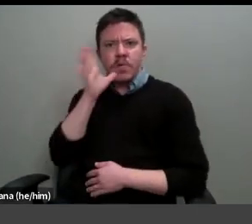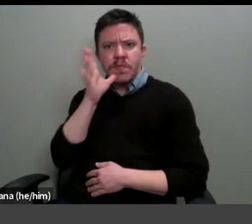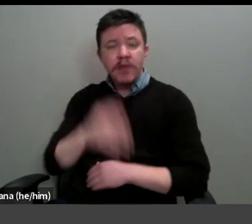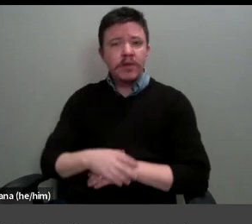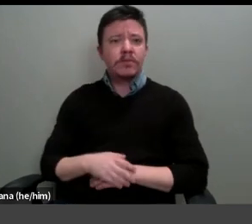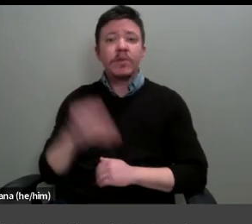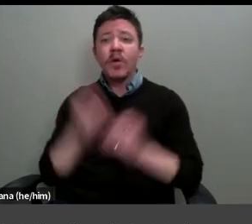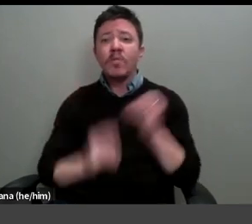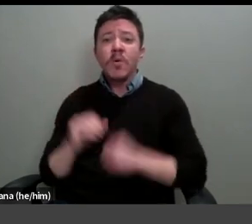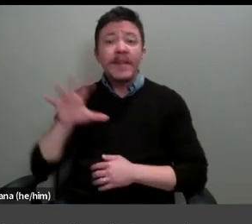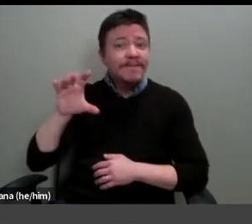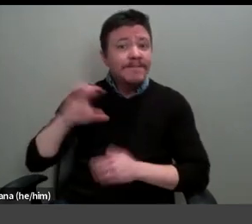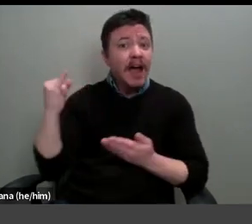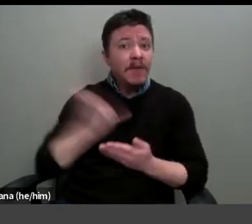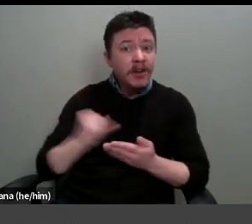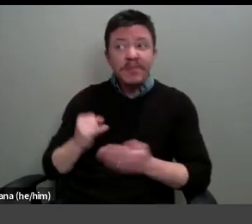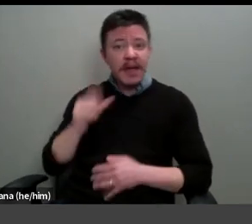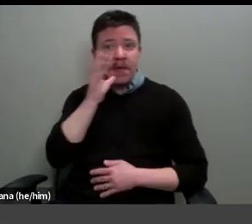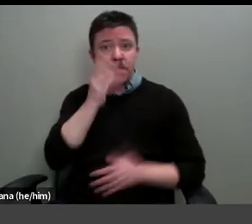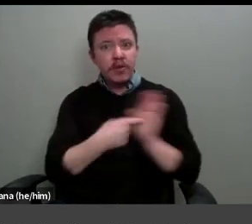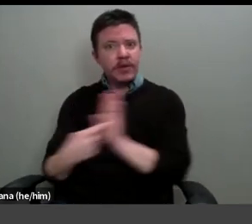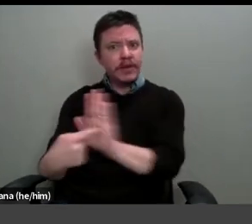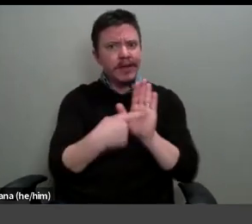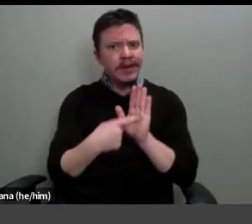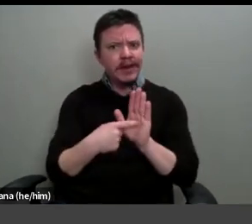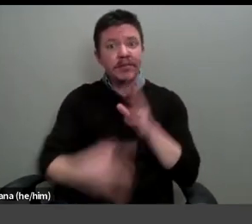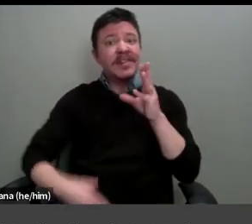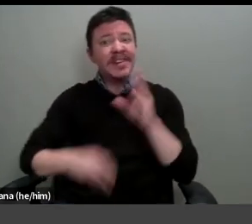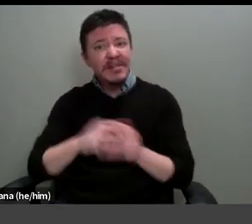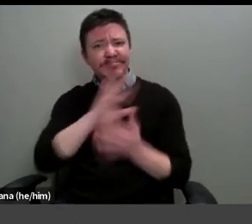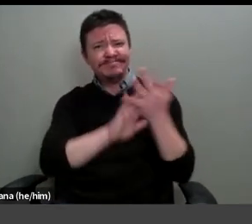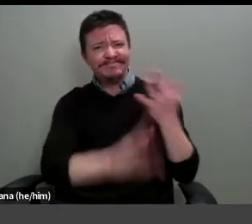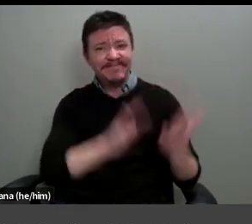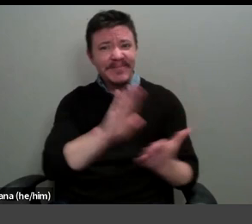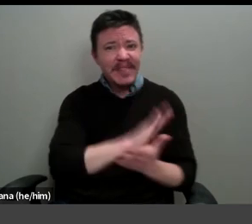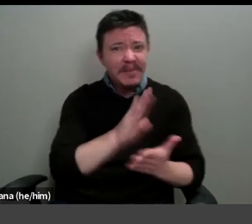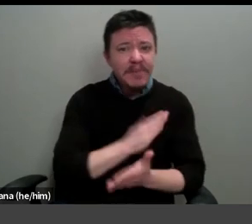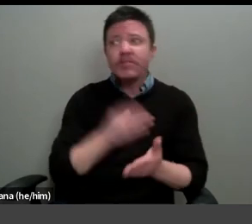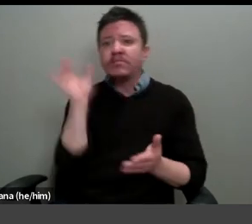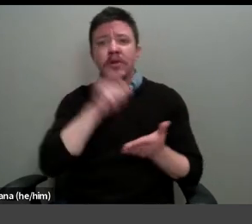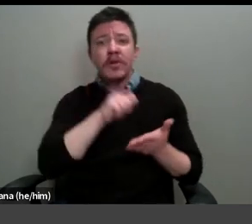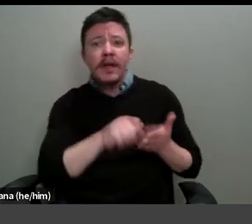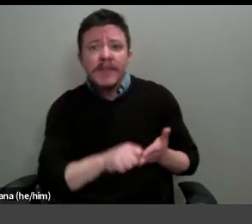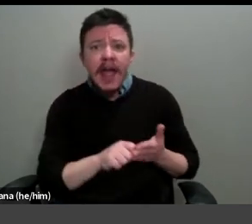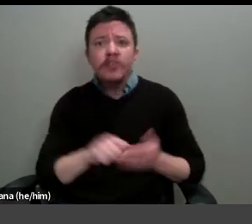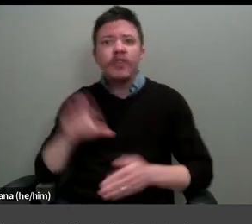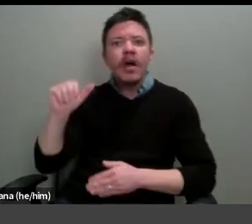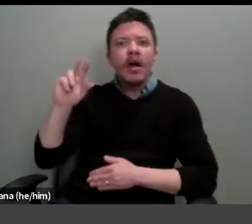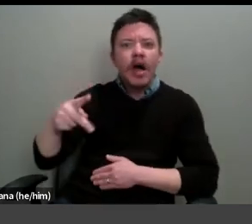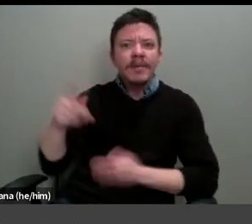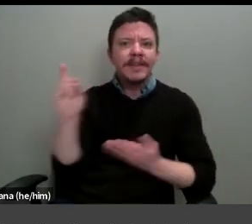which she is depicted, plus countless works on paper, from semi-automatic sketch to compositional design,